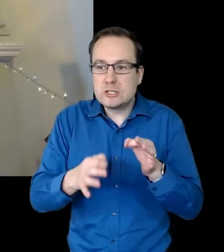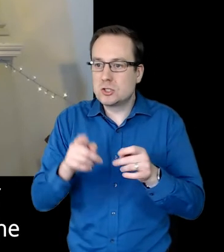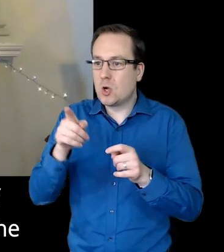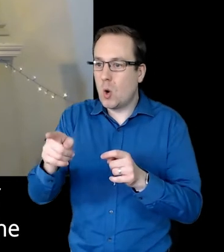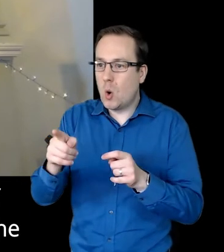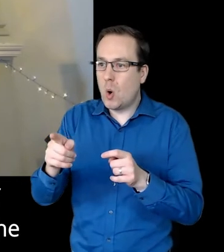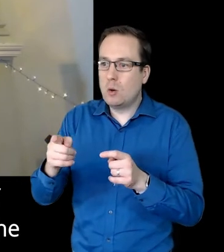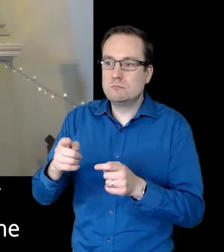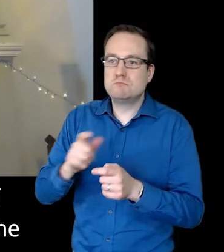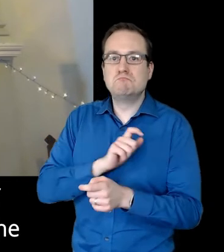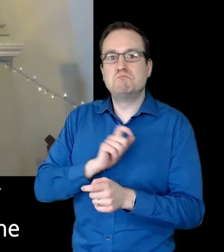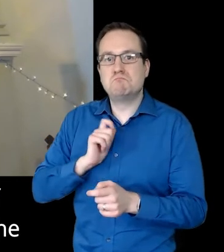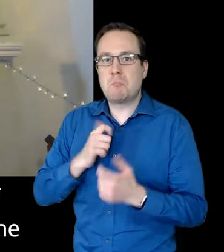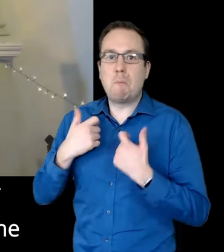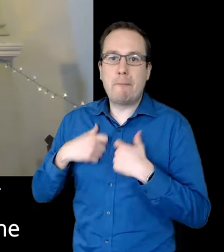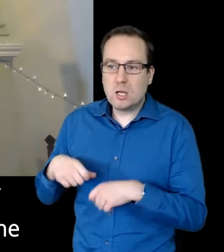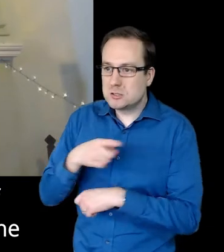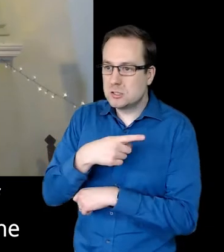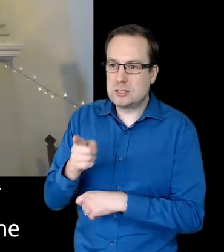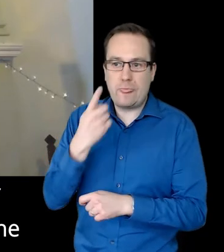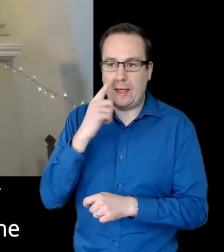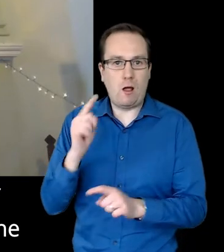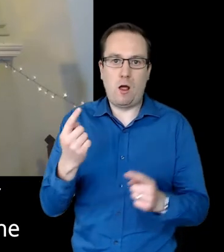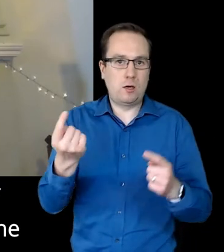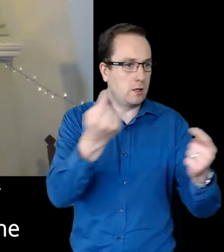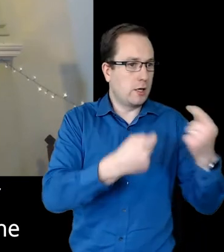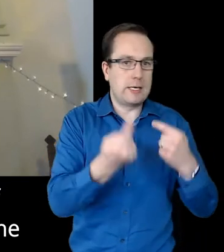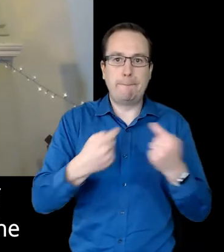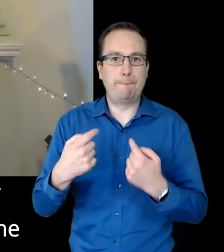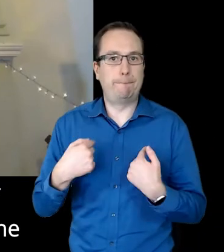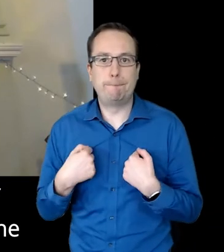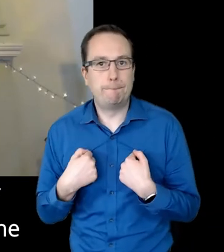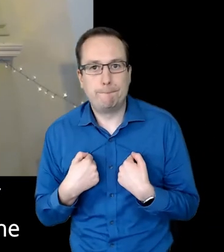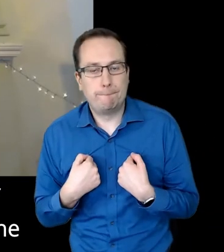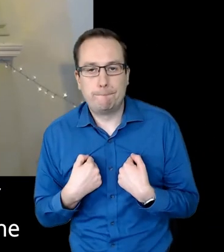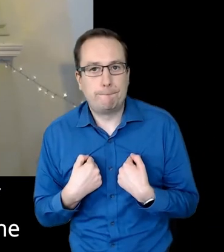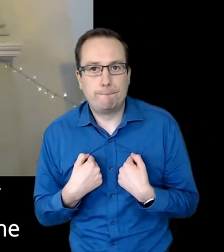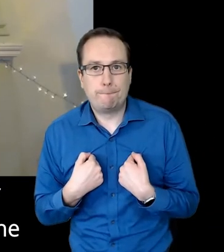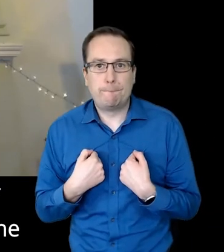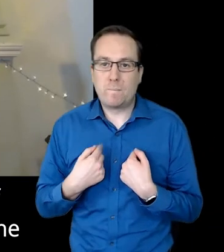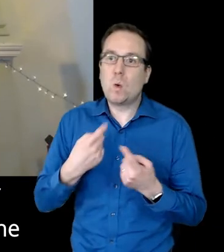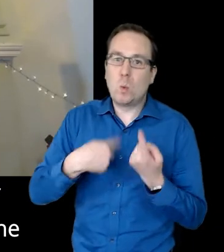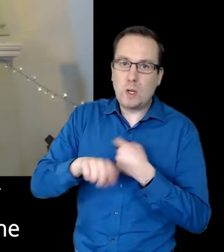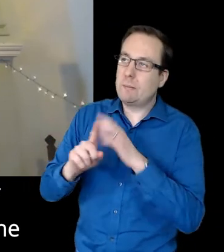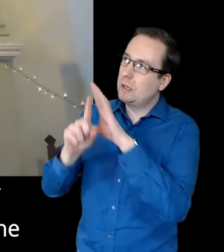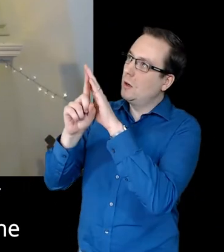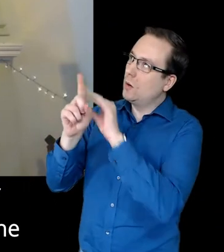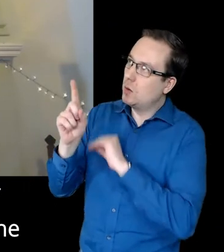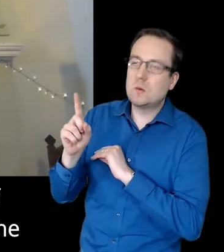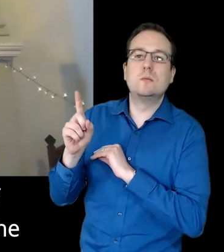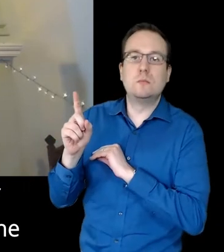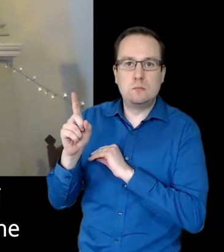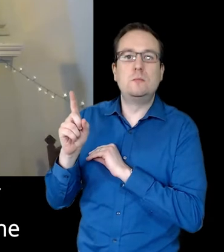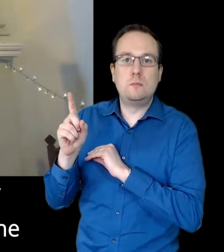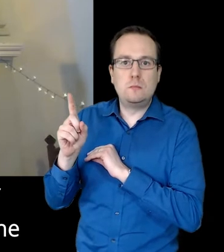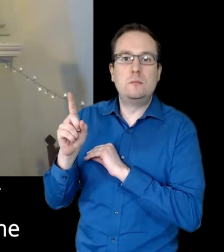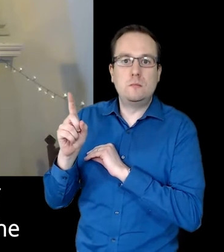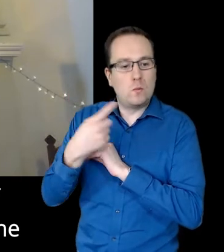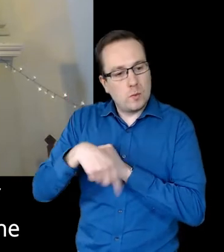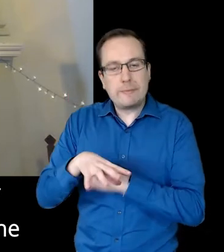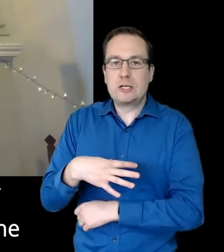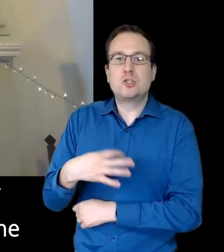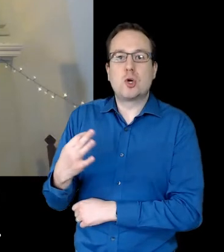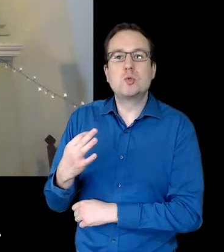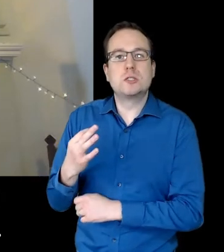As beloved children of God. Made in the image of God. God's chosen people. We can be confident